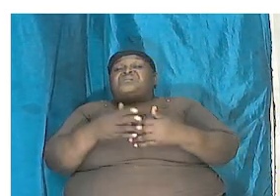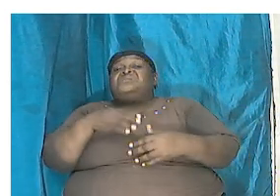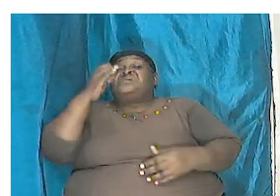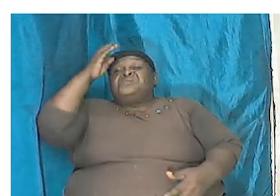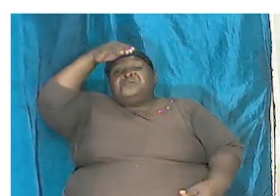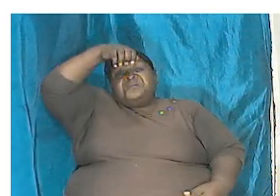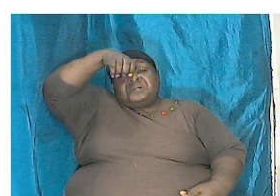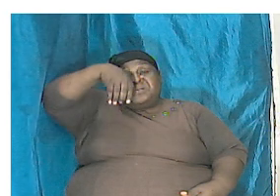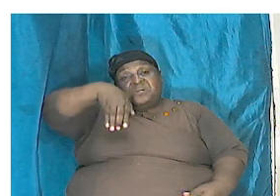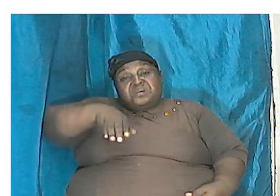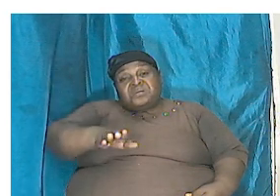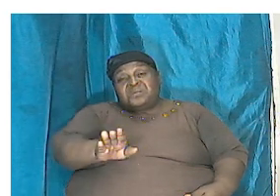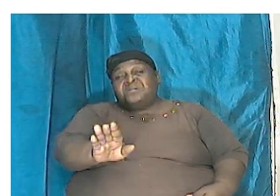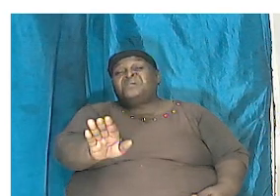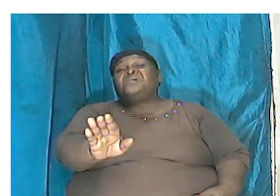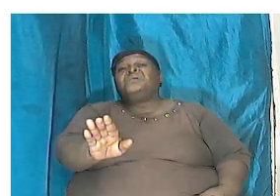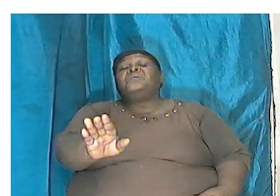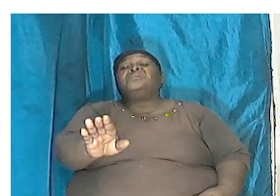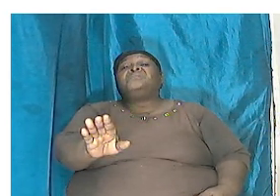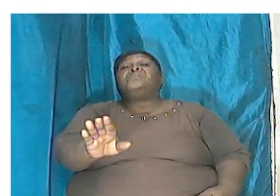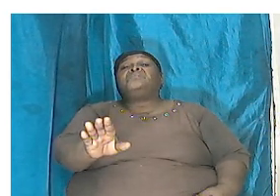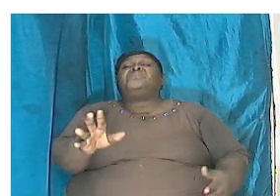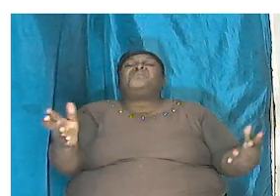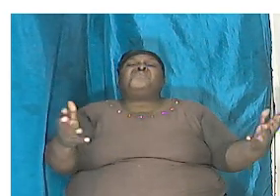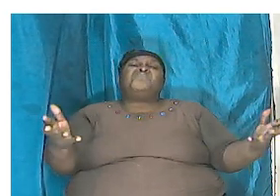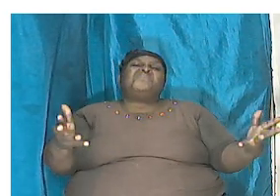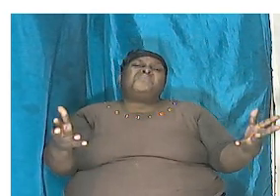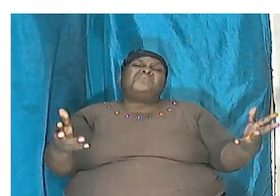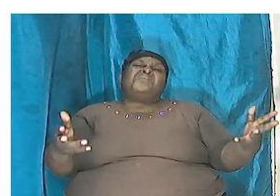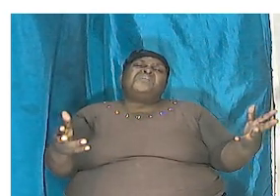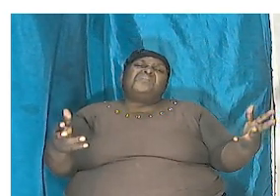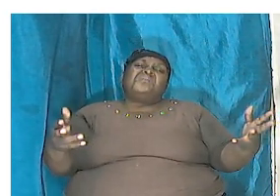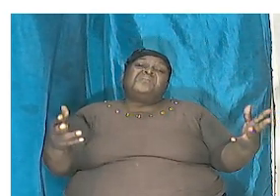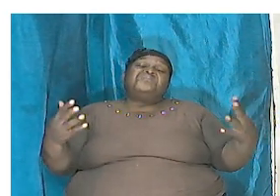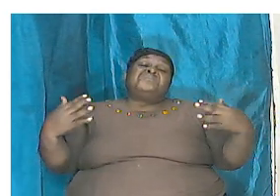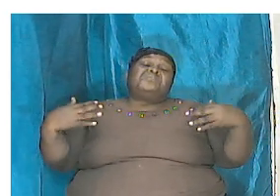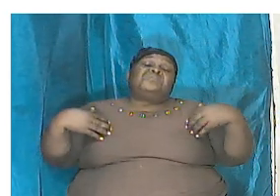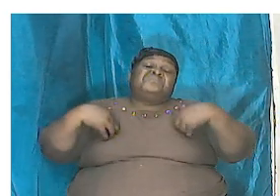you look at what the elephant eat you look at what the massive